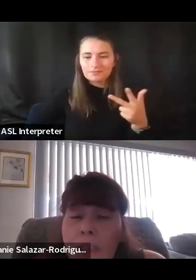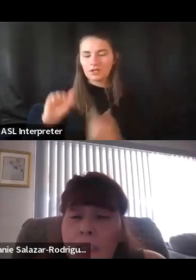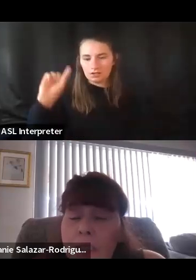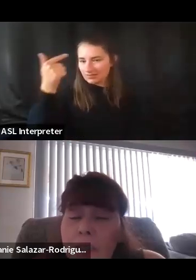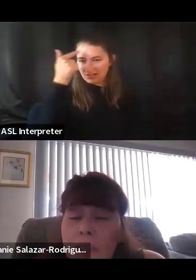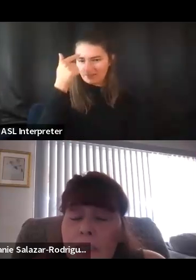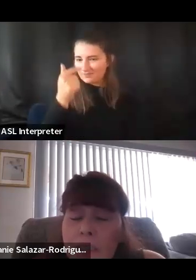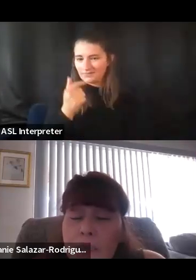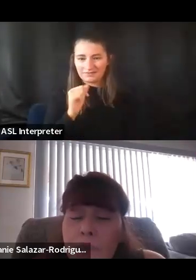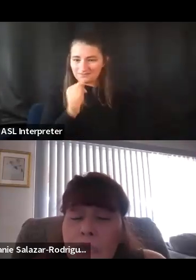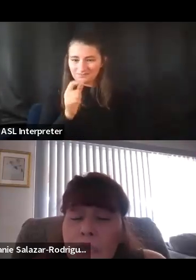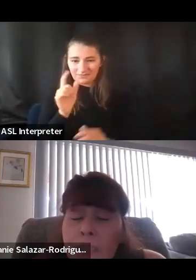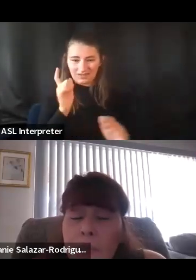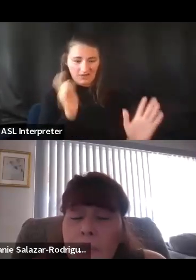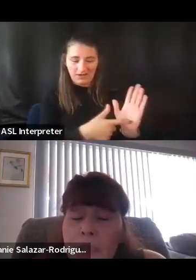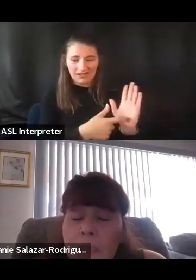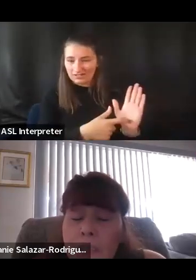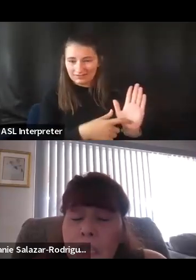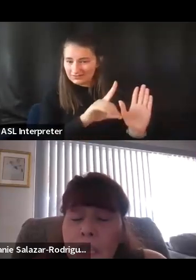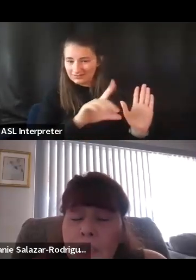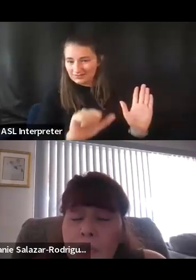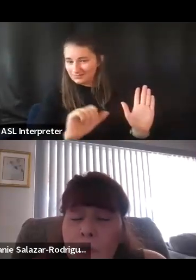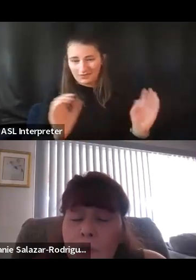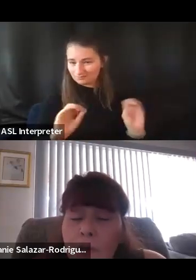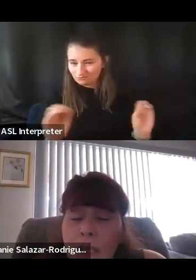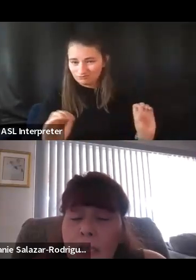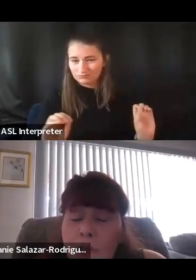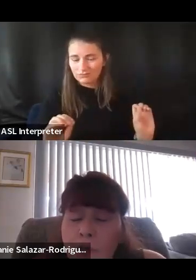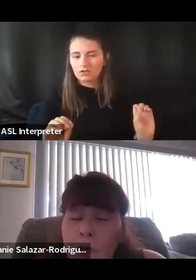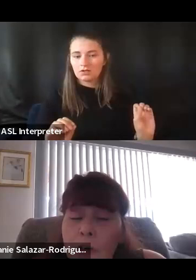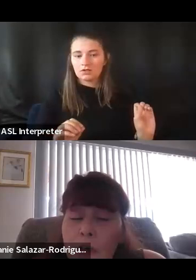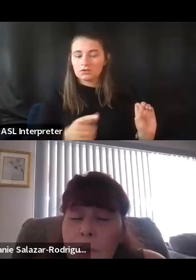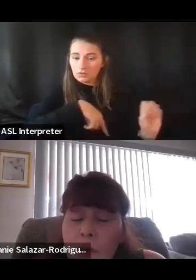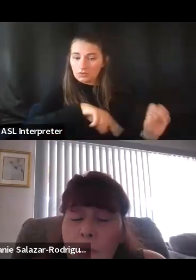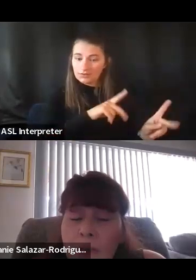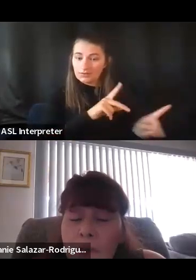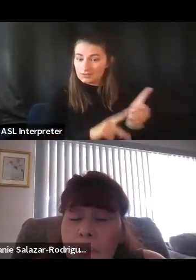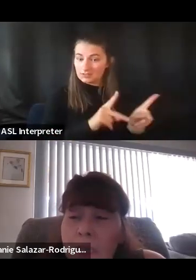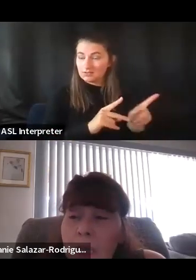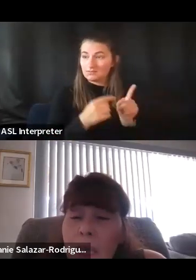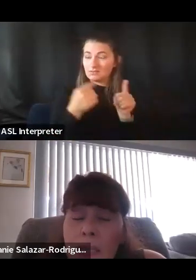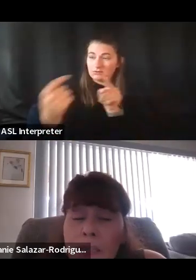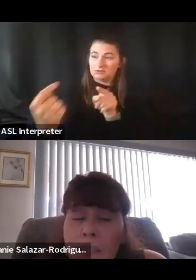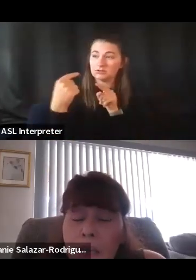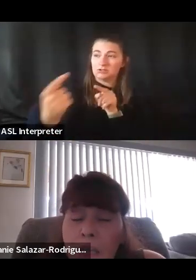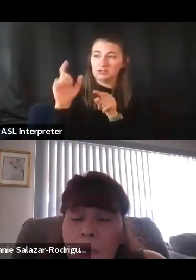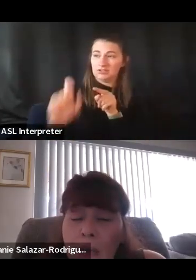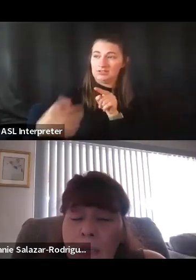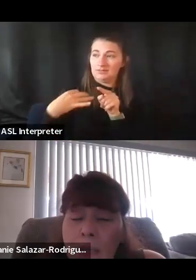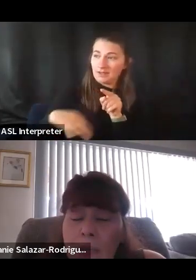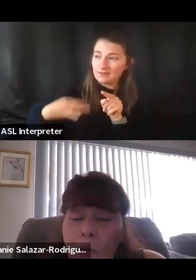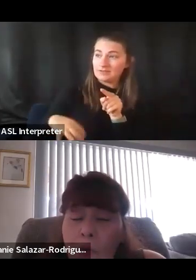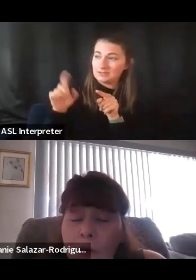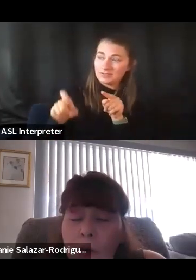recognizing any of these, um, disabilities. And so they were fighting for, um, their benefits. And at the time,